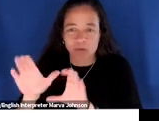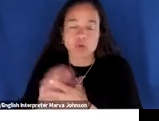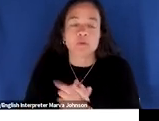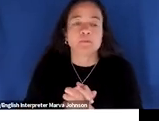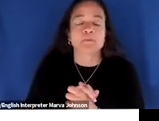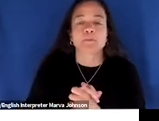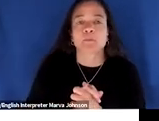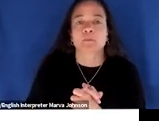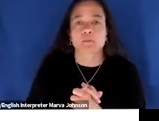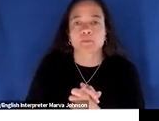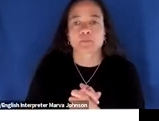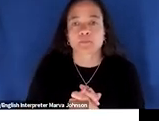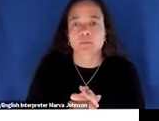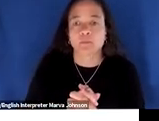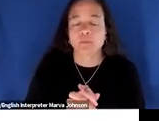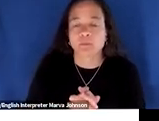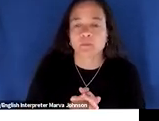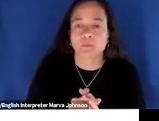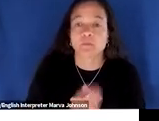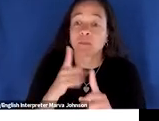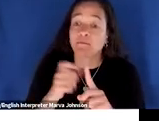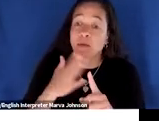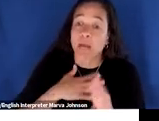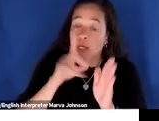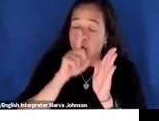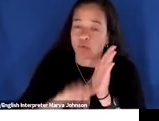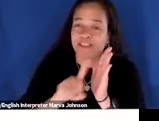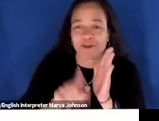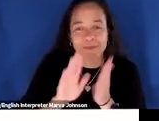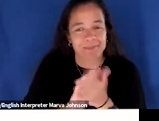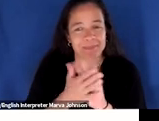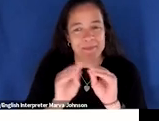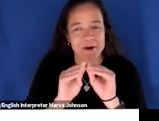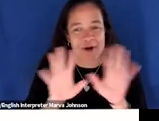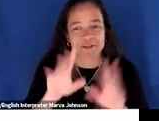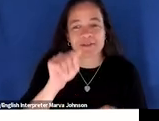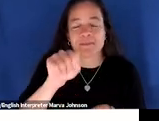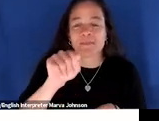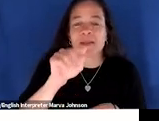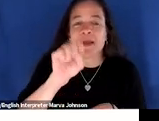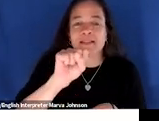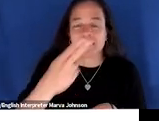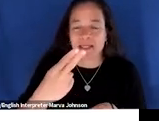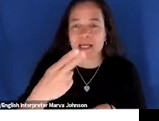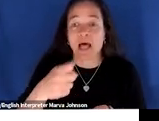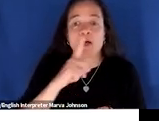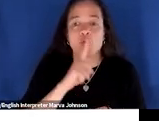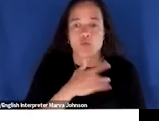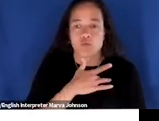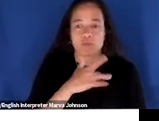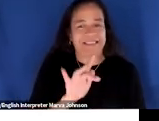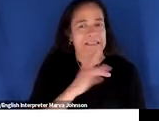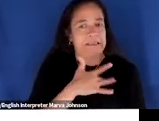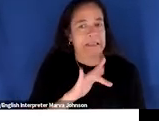from my research it's become clear that consumers or you know your stakeholders are very very sensitive to green